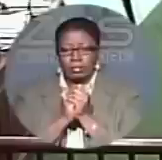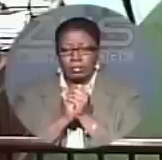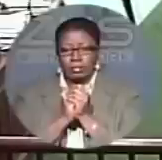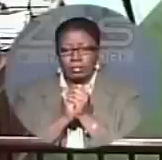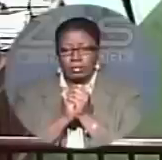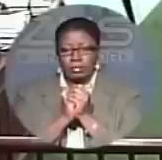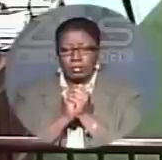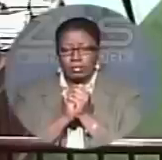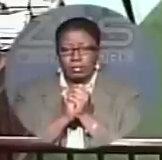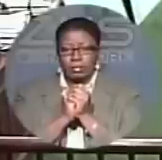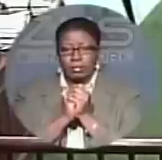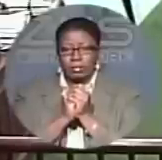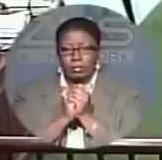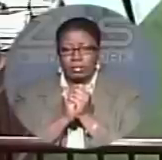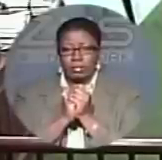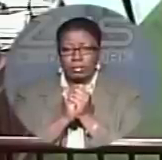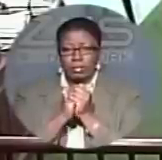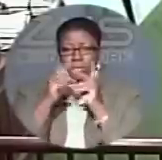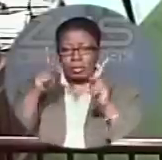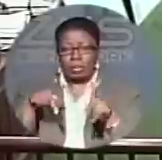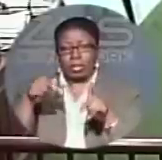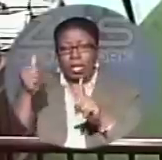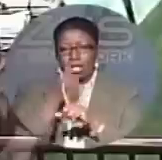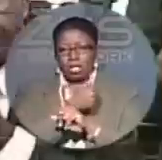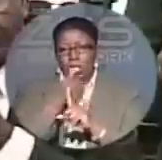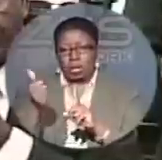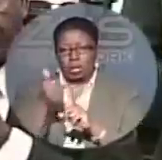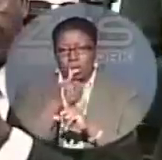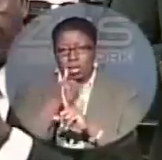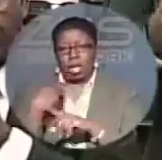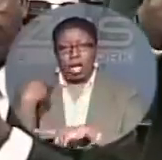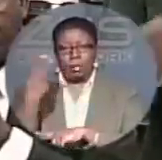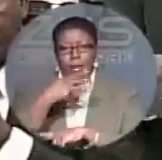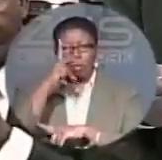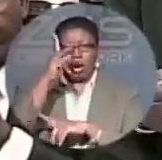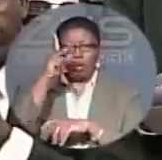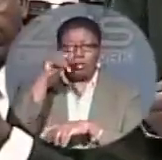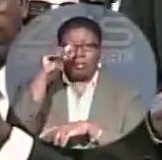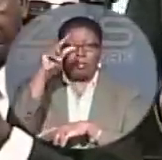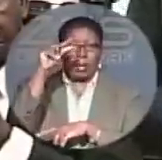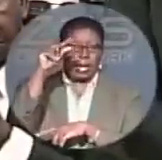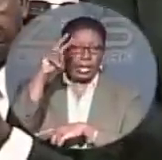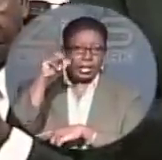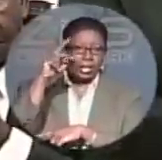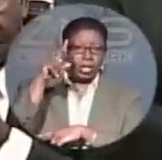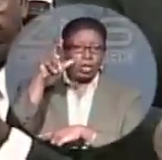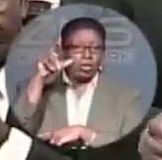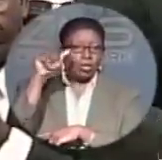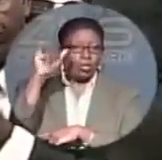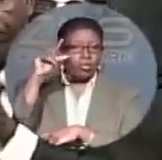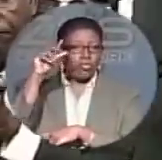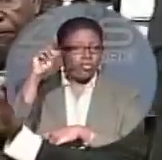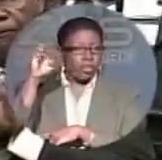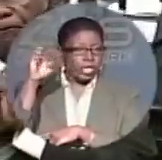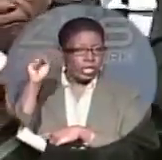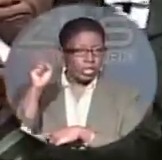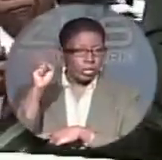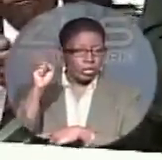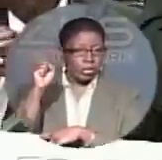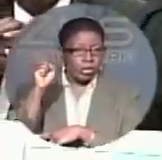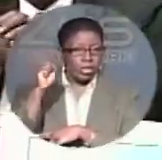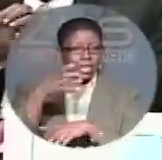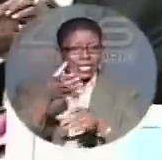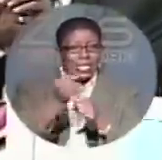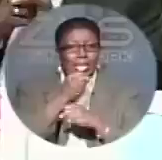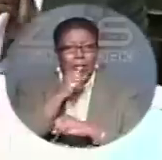for Pine Ridge, and I said how he did so. I said he tried to take the mic out of his hand, and he